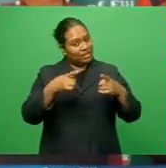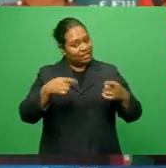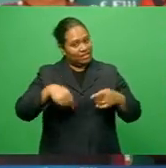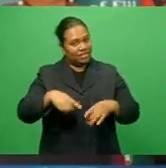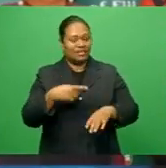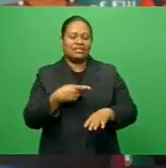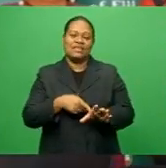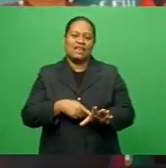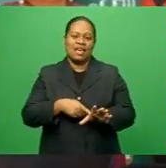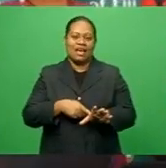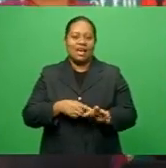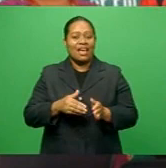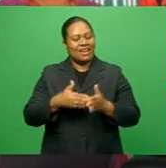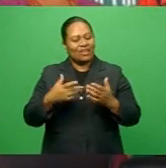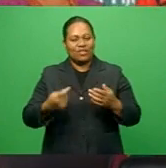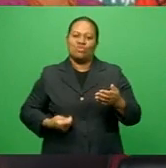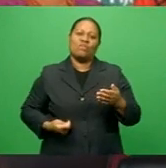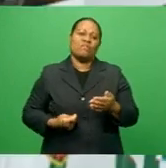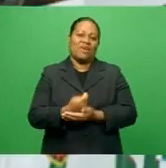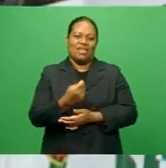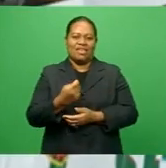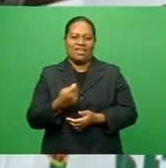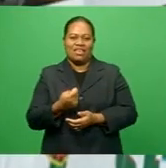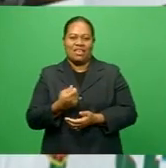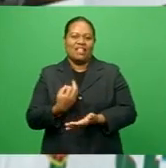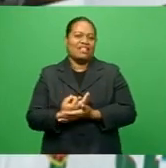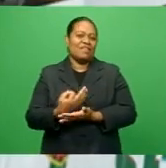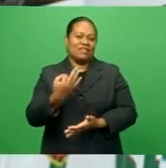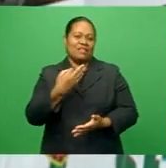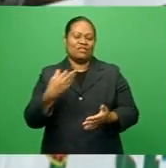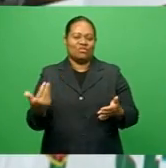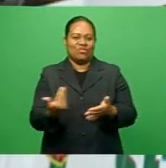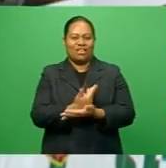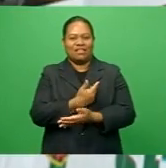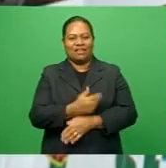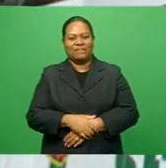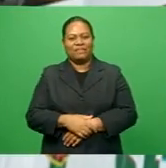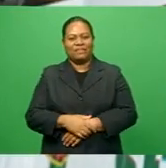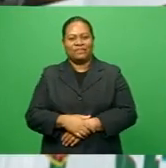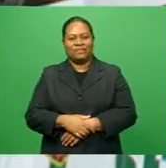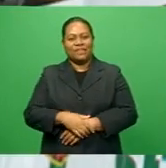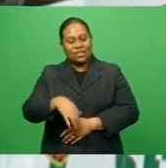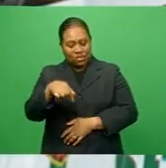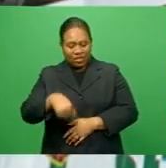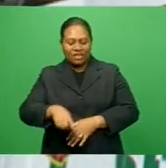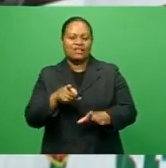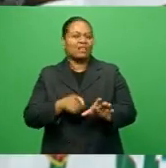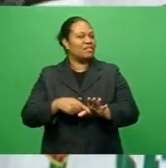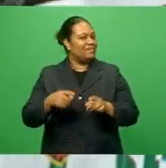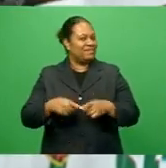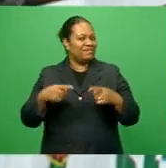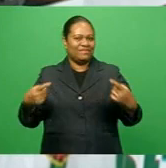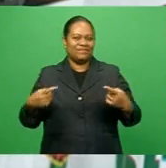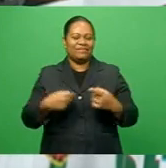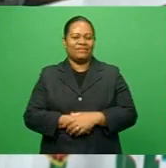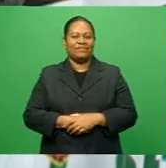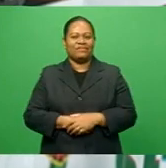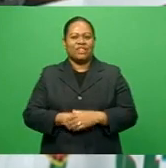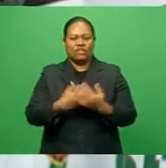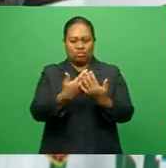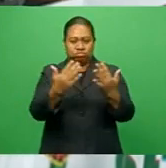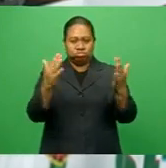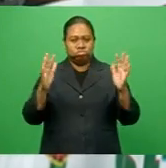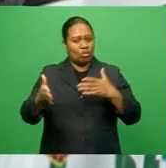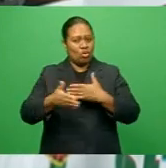spectators will have to buy a ticket. The new thing that we introduced this year is we are enclosing the ground because it's going